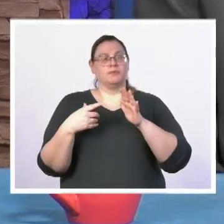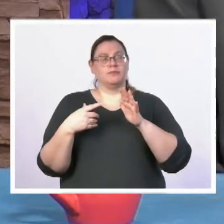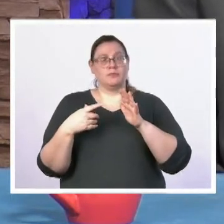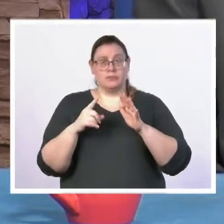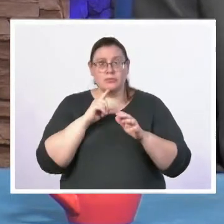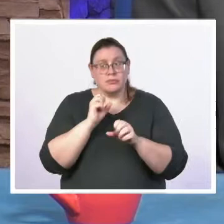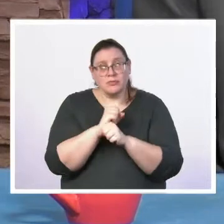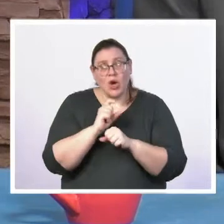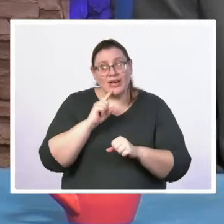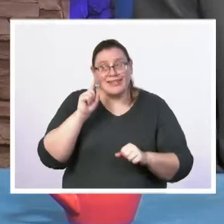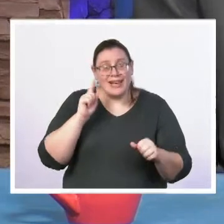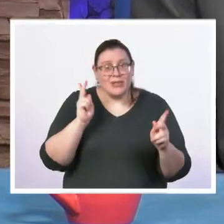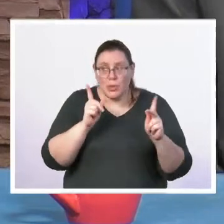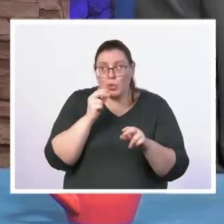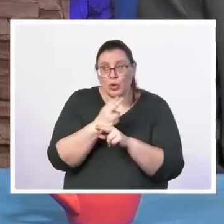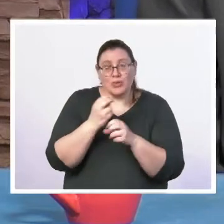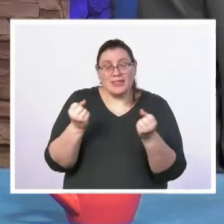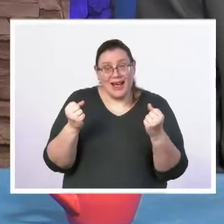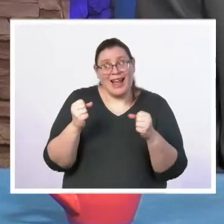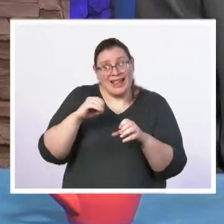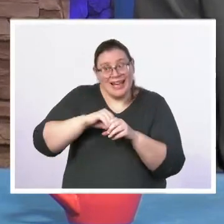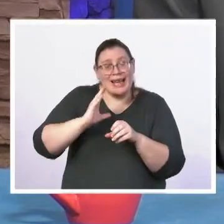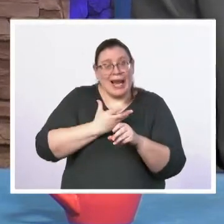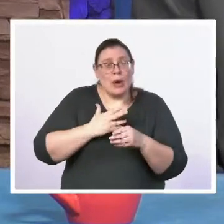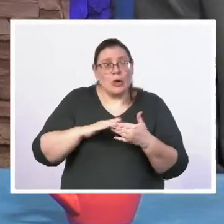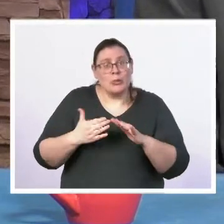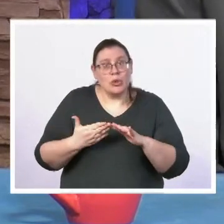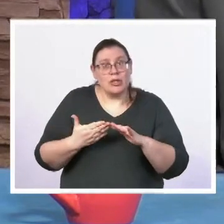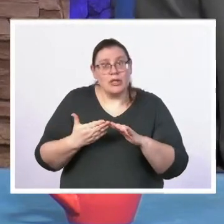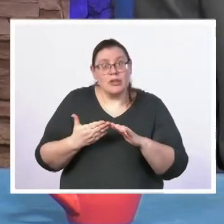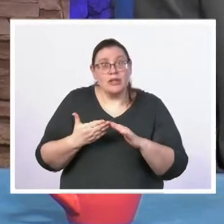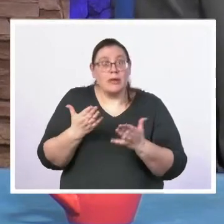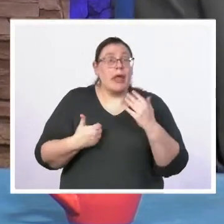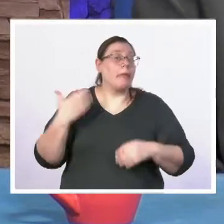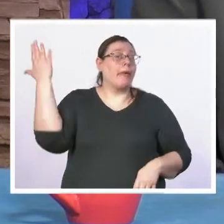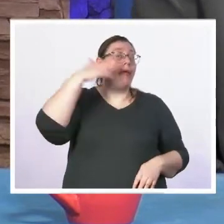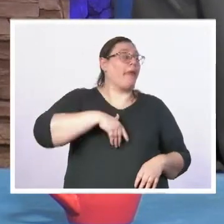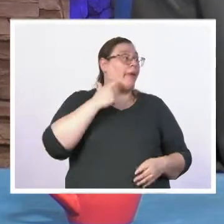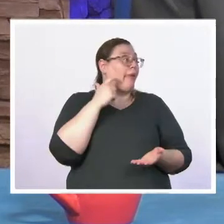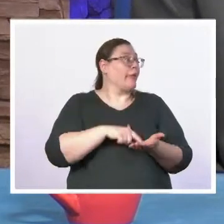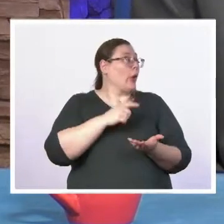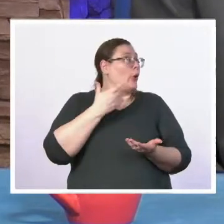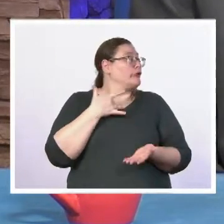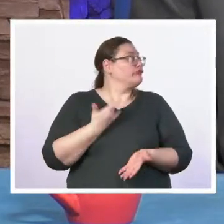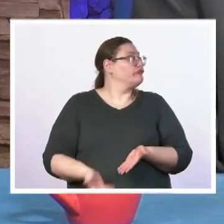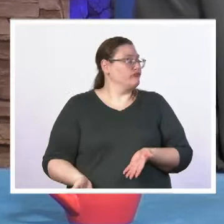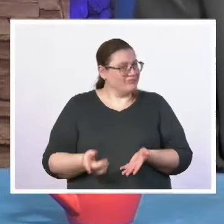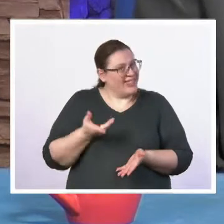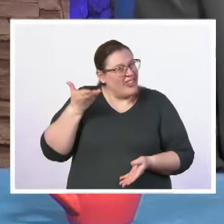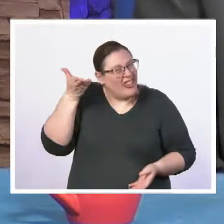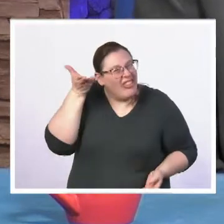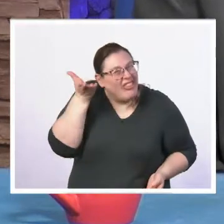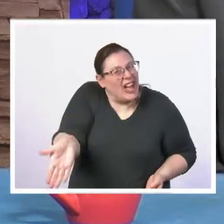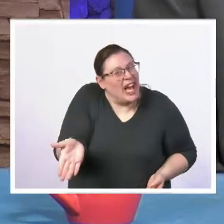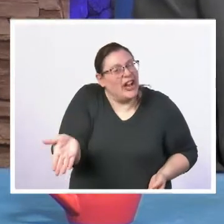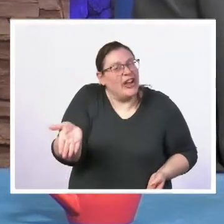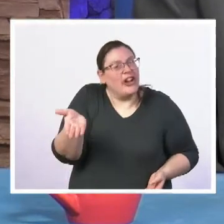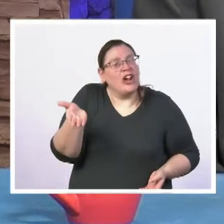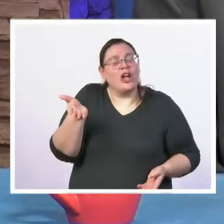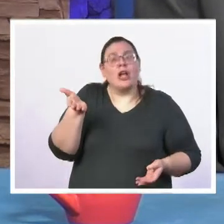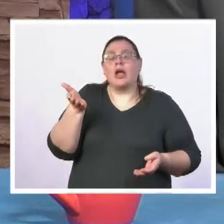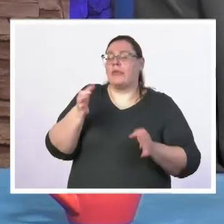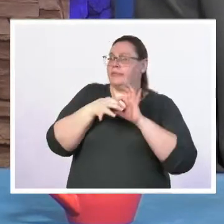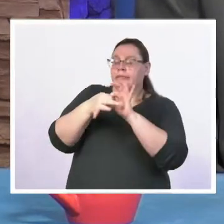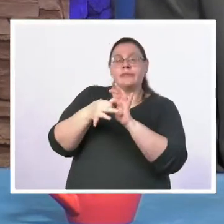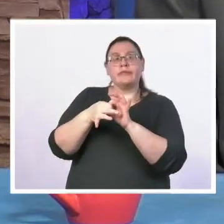are deaf people that use sign language in our communities whether or not we see them there is still work to do in terms of